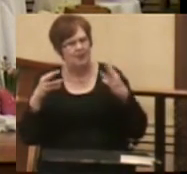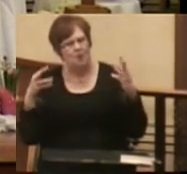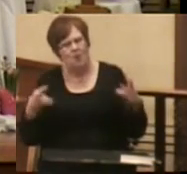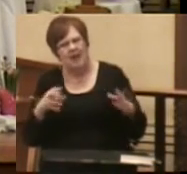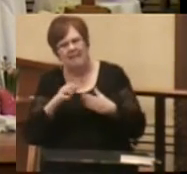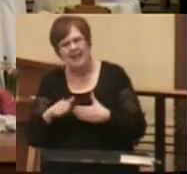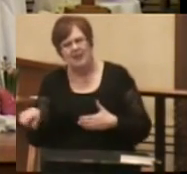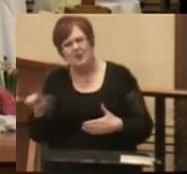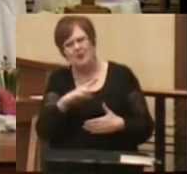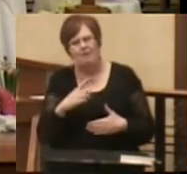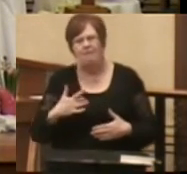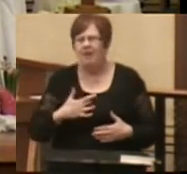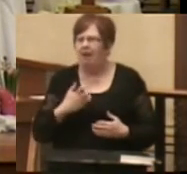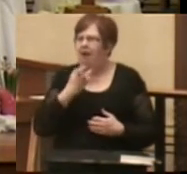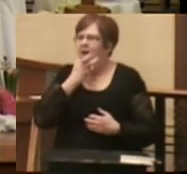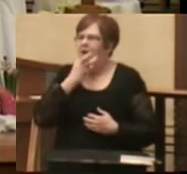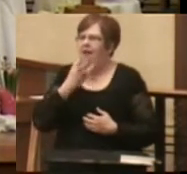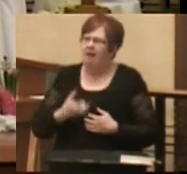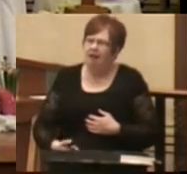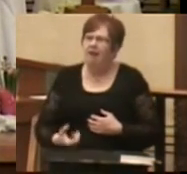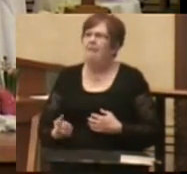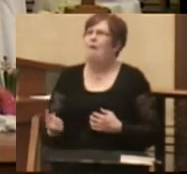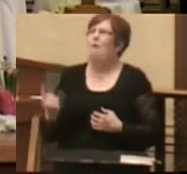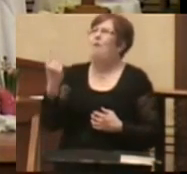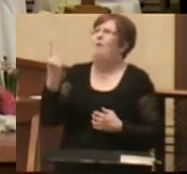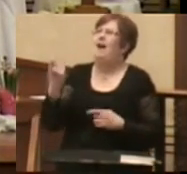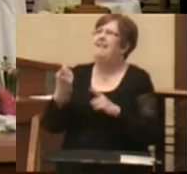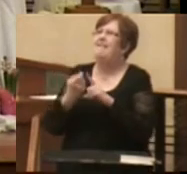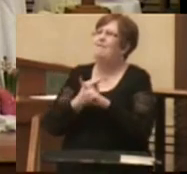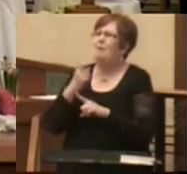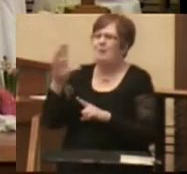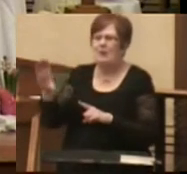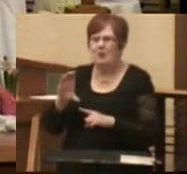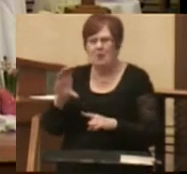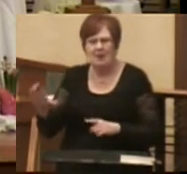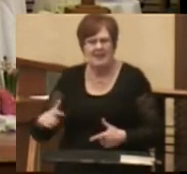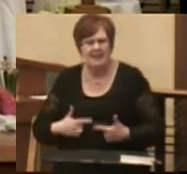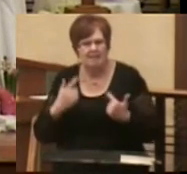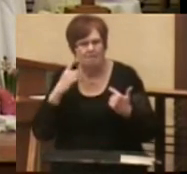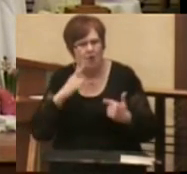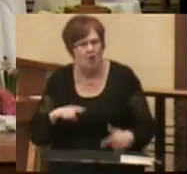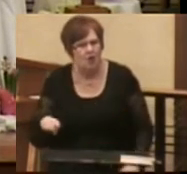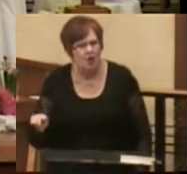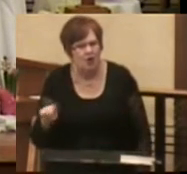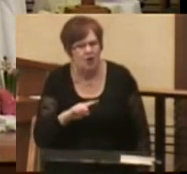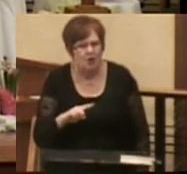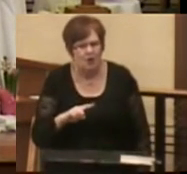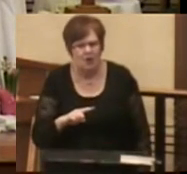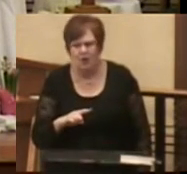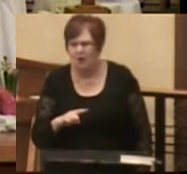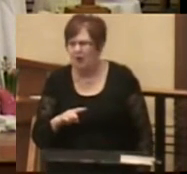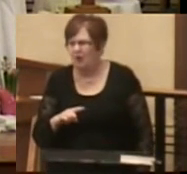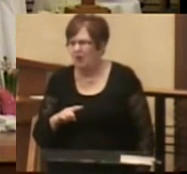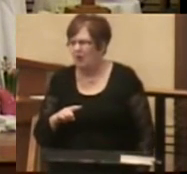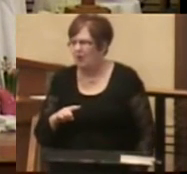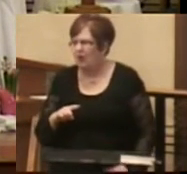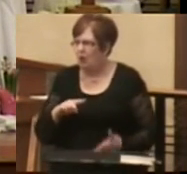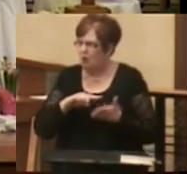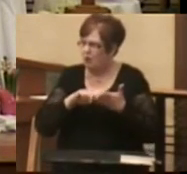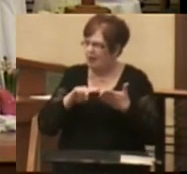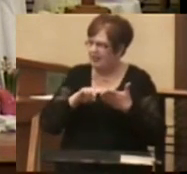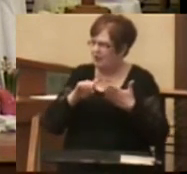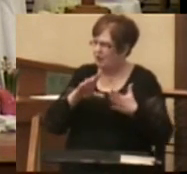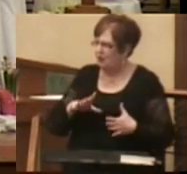that you are awed that there is one who would come off the cross and live for you? If a researcher today